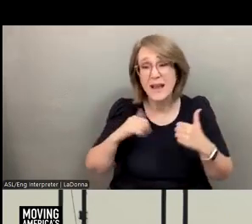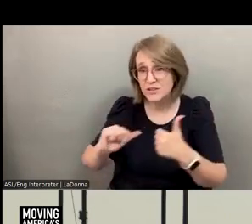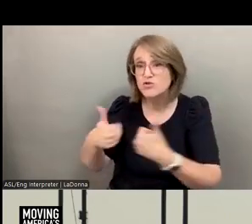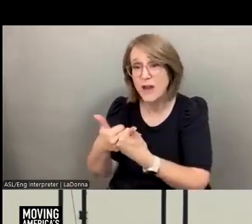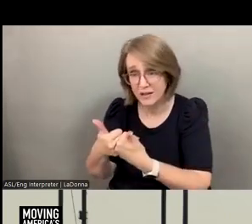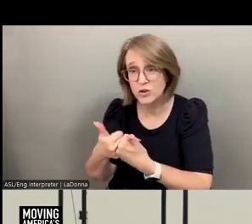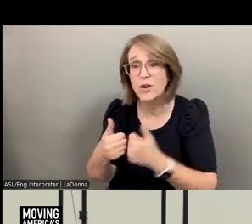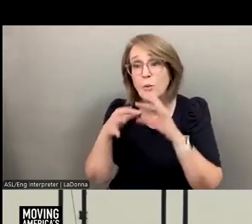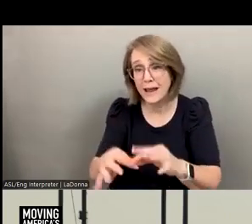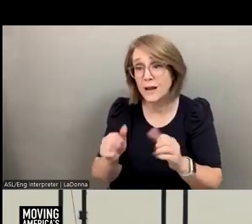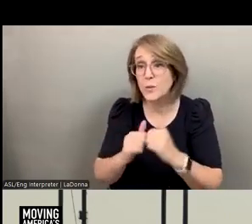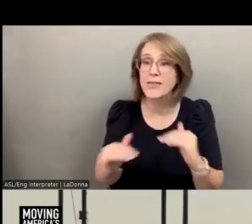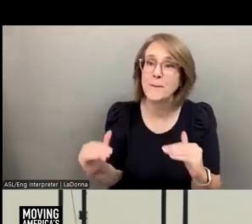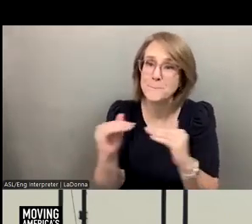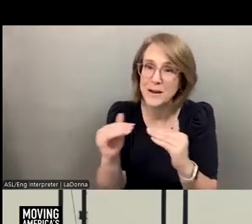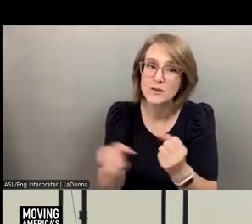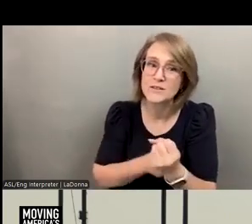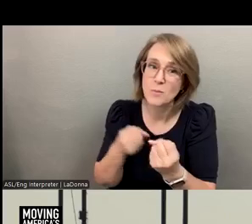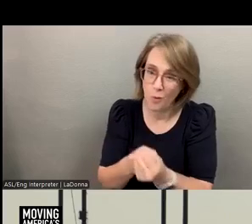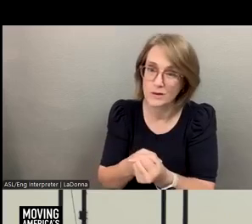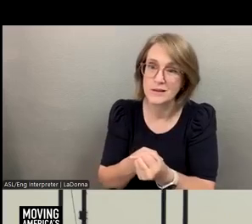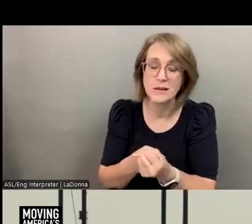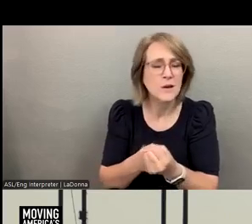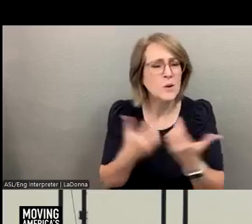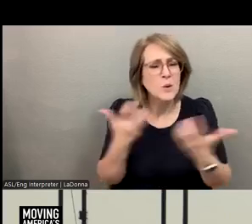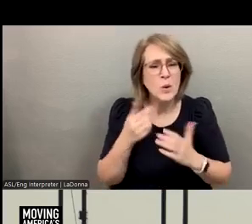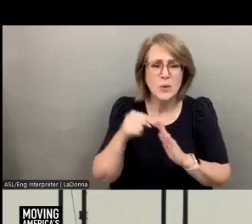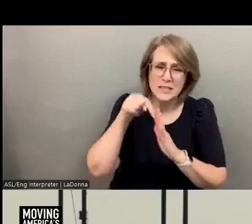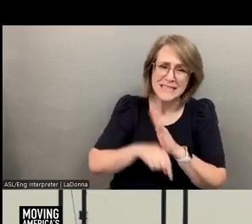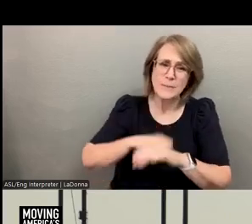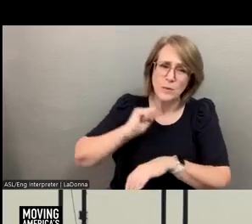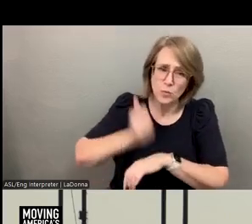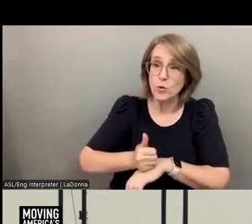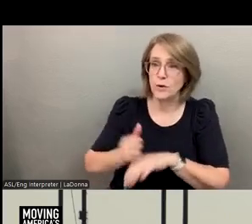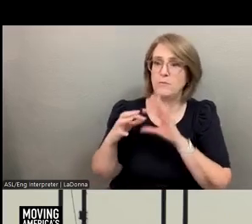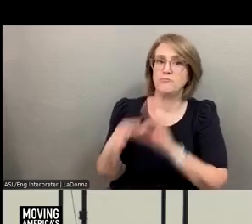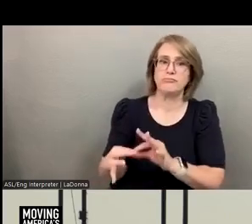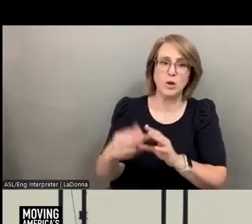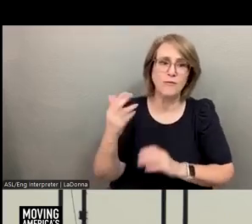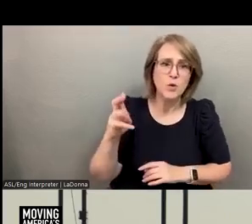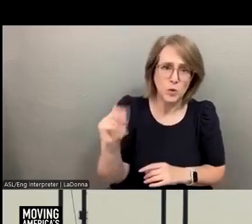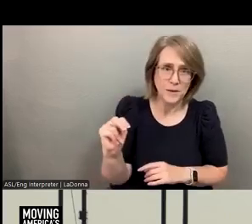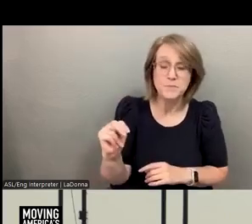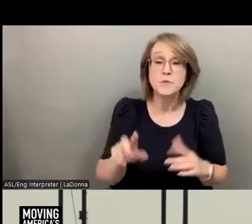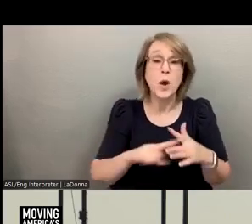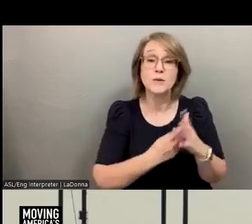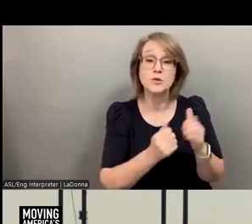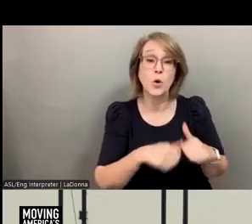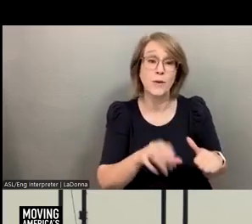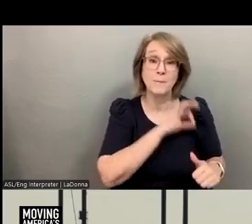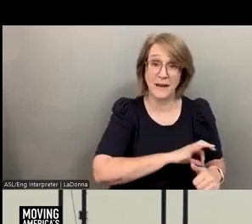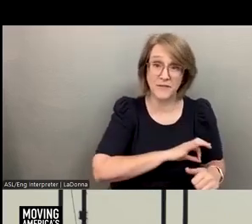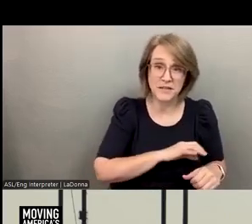especially in the realm of peer support, which is so deeply rooted in human connection. So I'm going to start with the benefits. It's